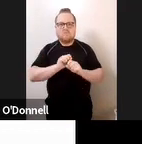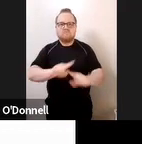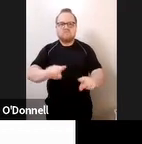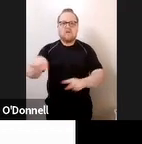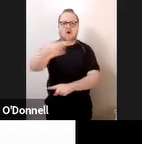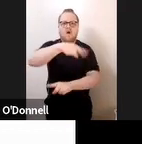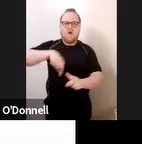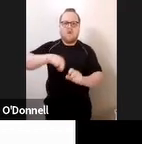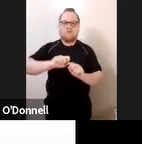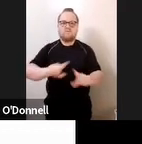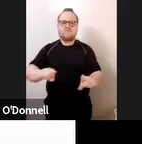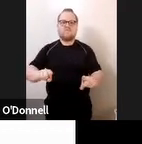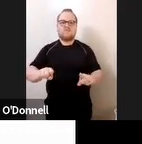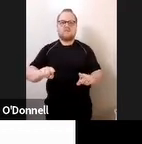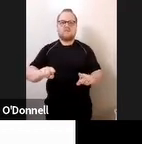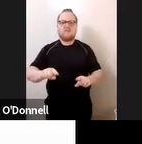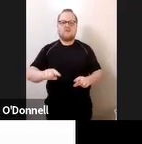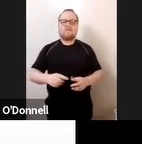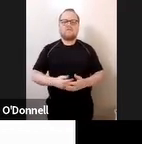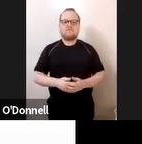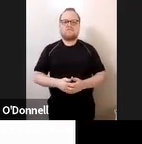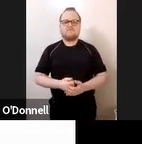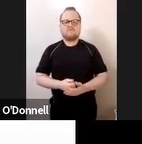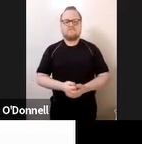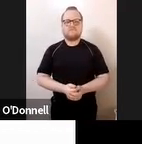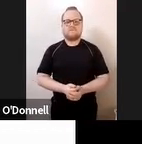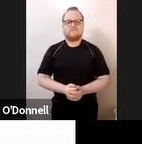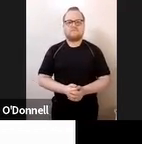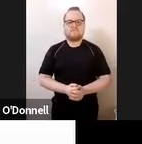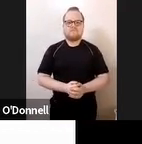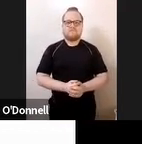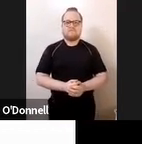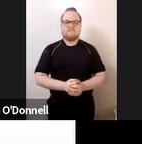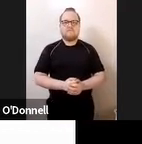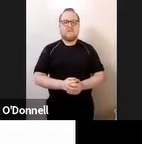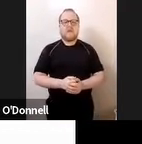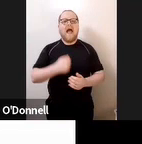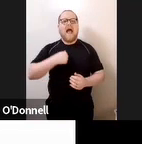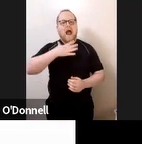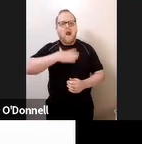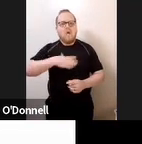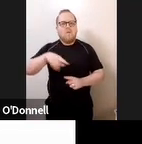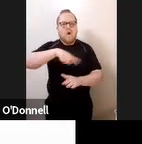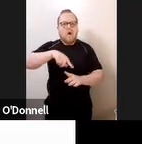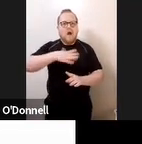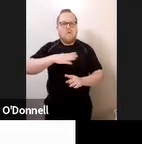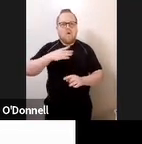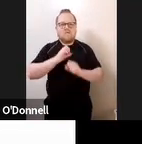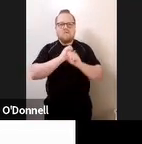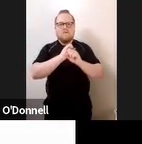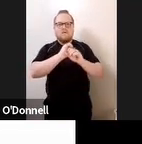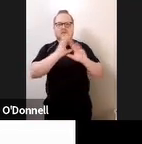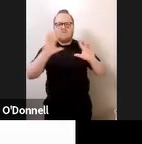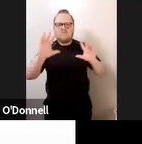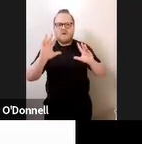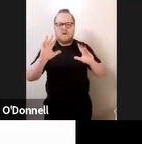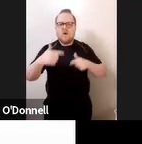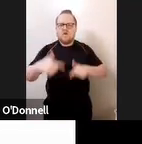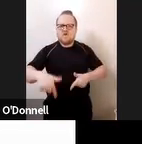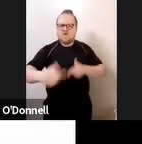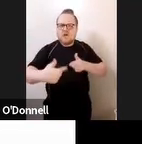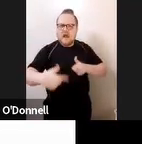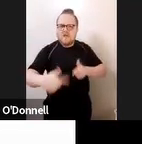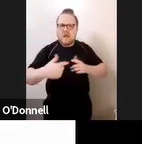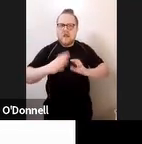simply so we can carry on. But this is some challenges for you to think about how you'd establish communication with people